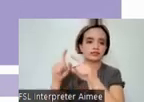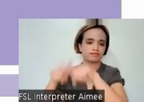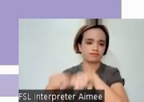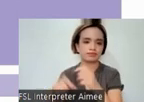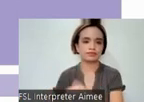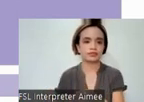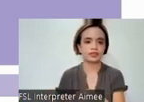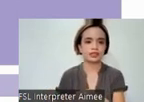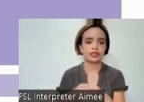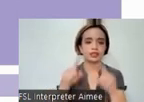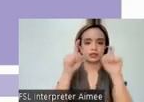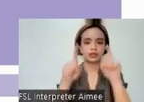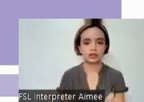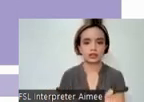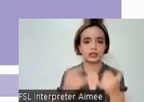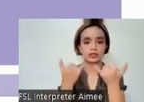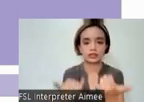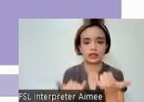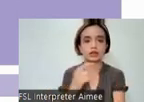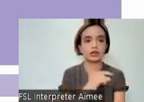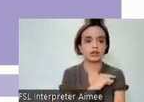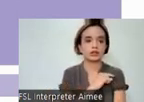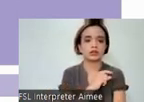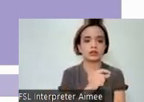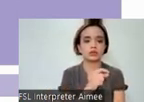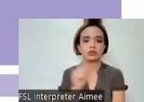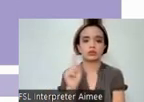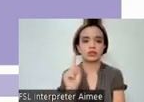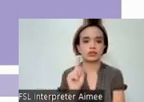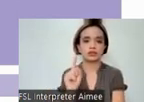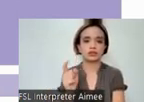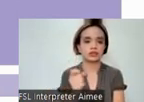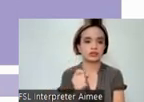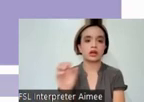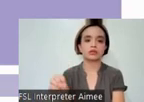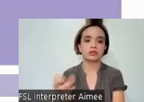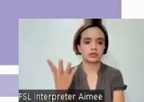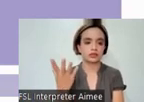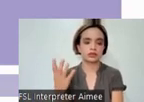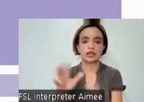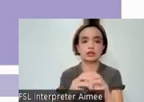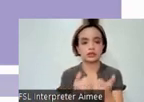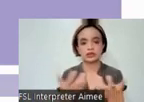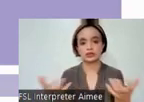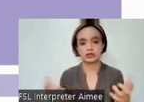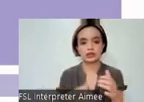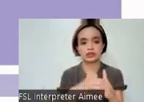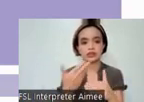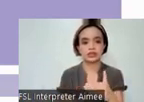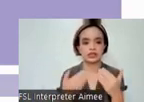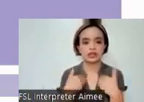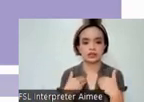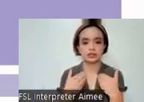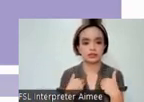further analyzed, this time qualitatively. Based on expert judgment, possible underlying issues for